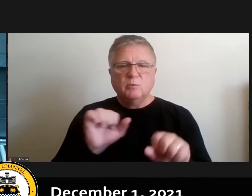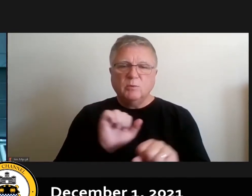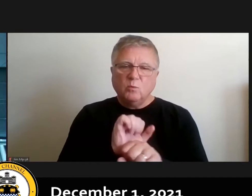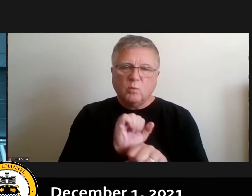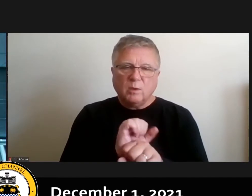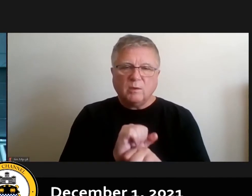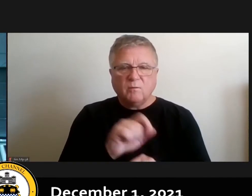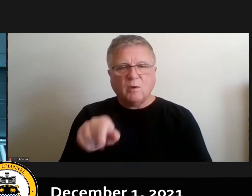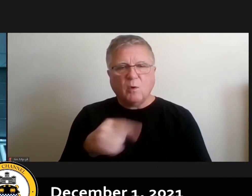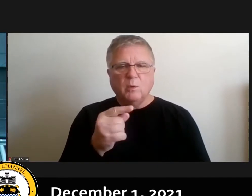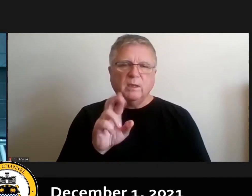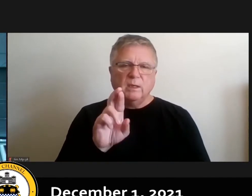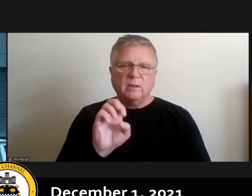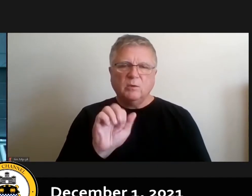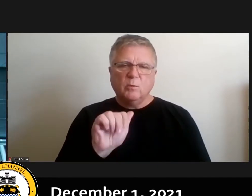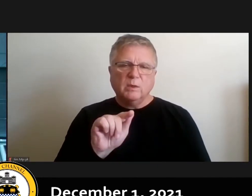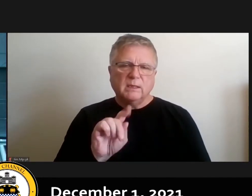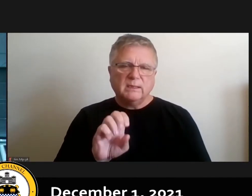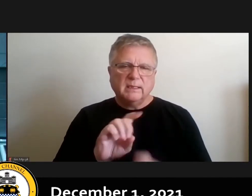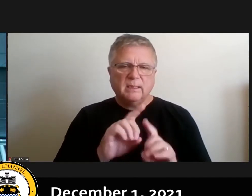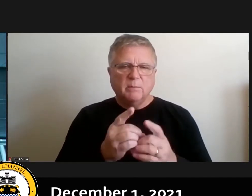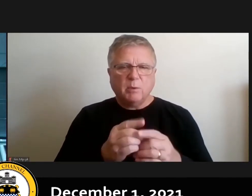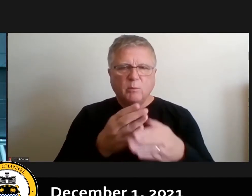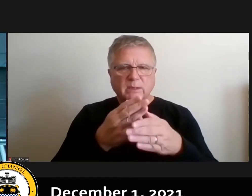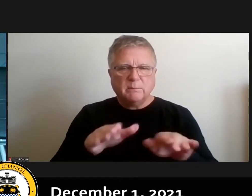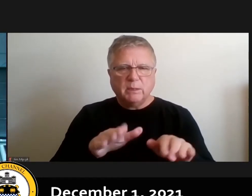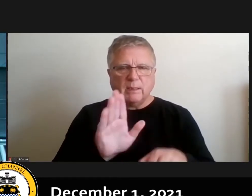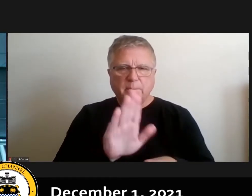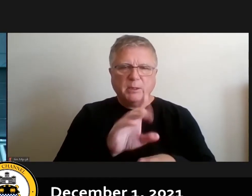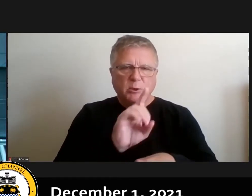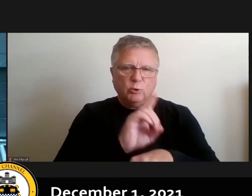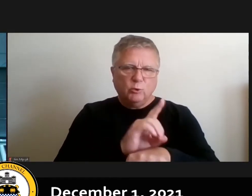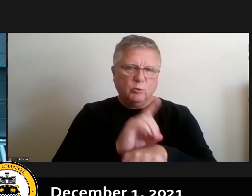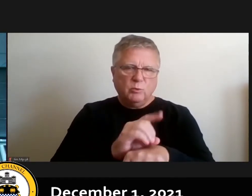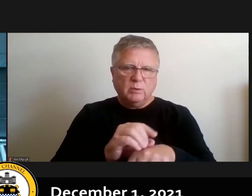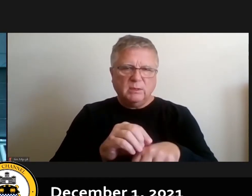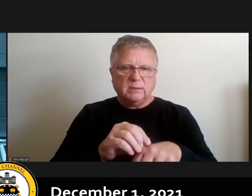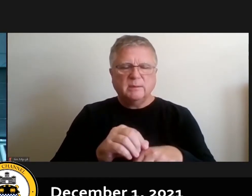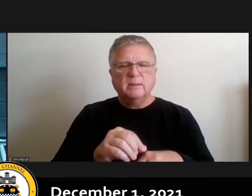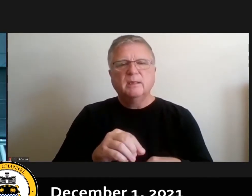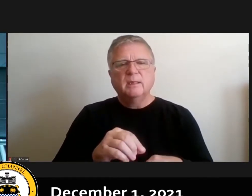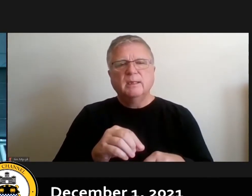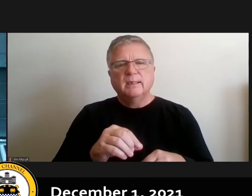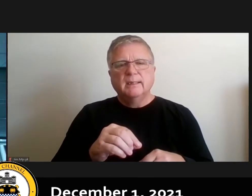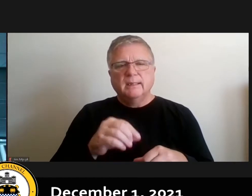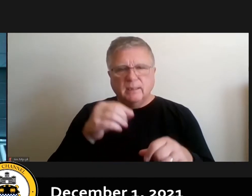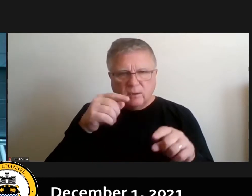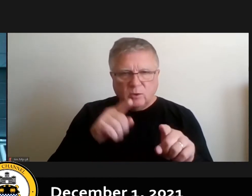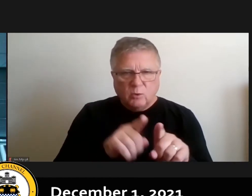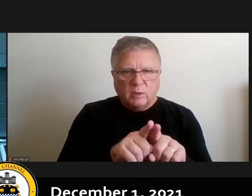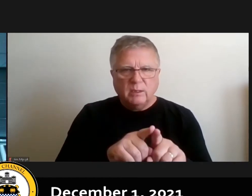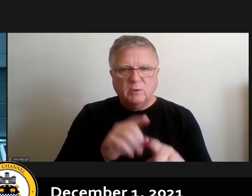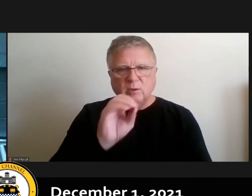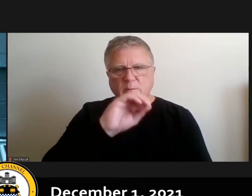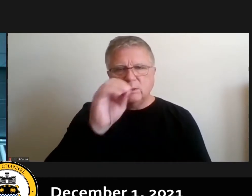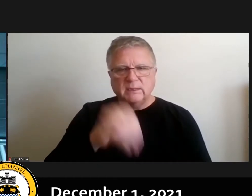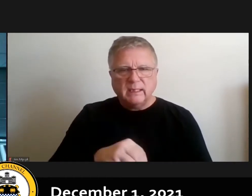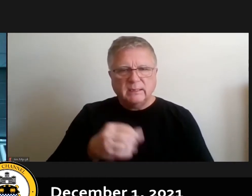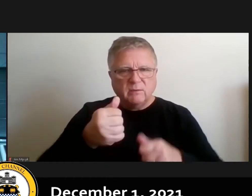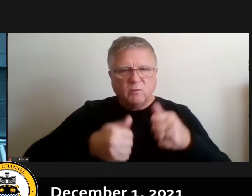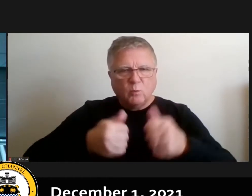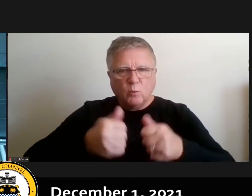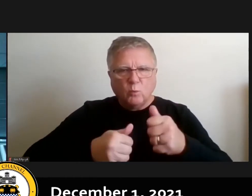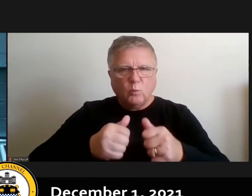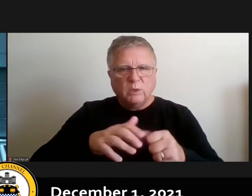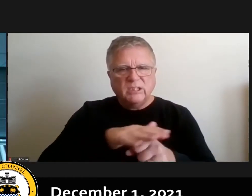department we actually split up their duties as to the percentage of which area they're working for and